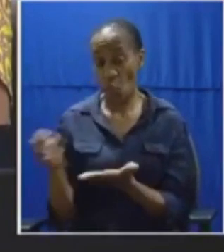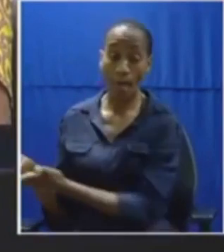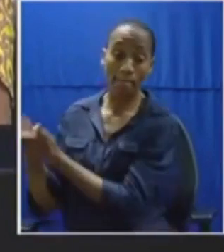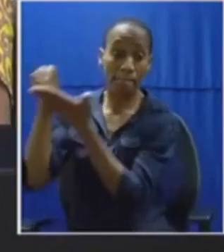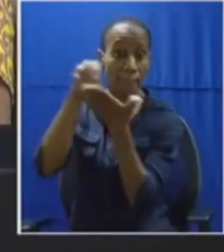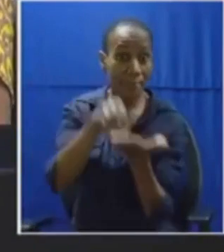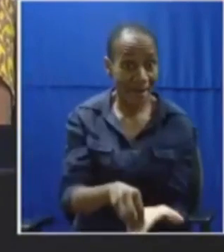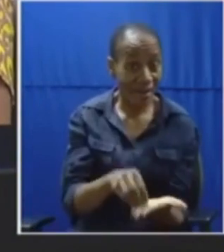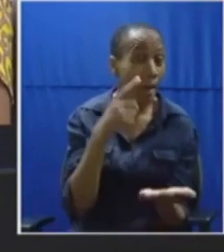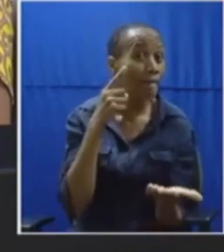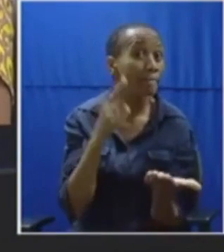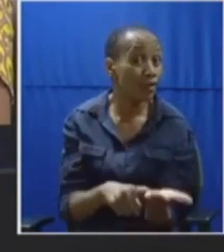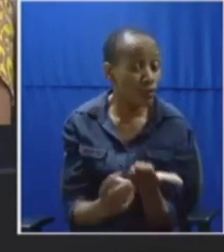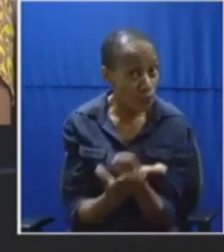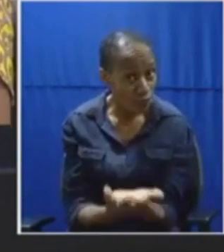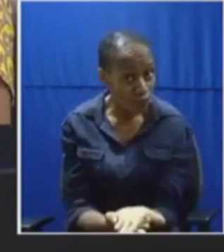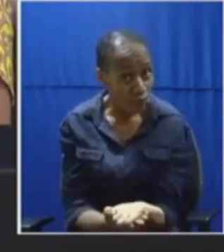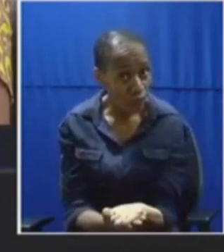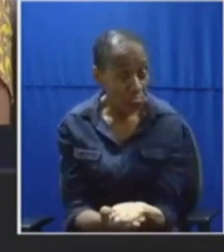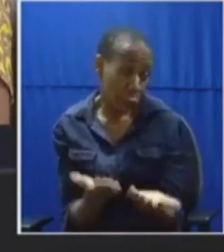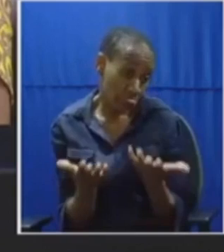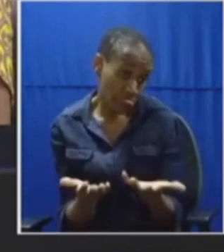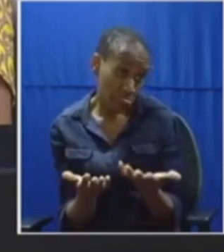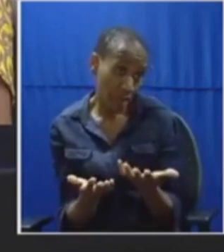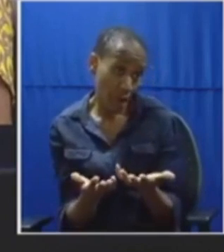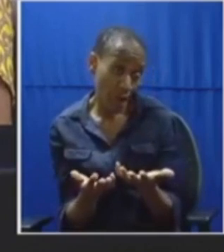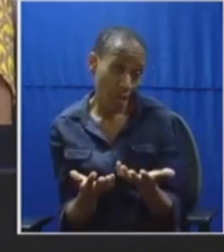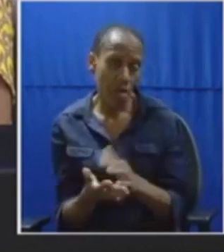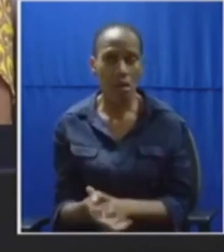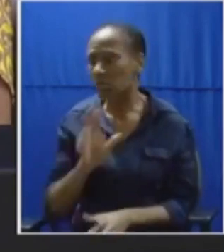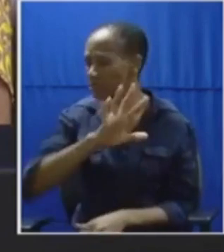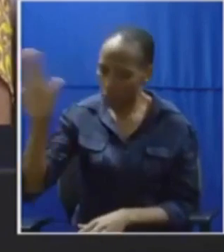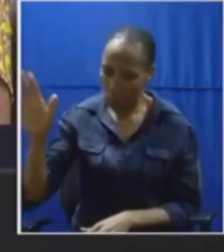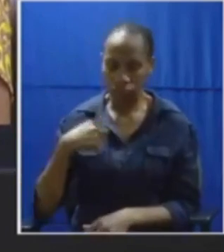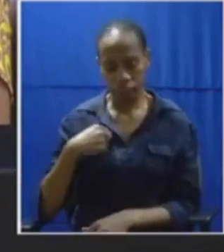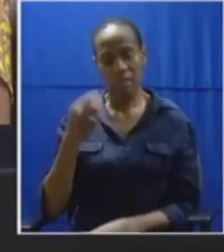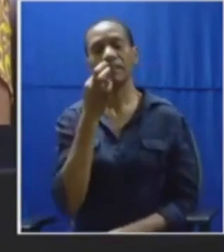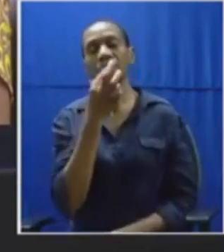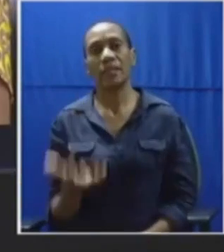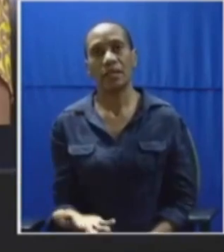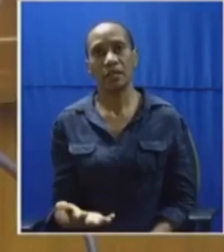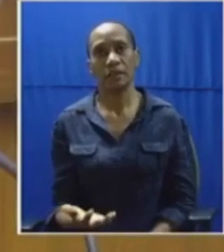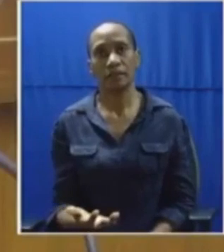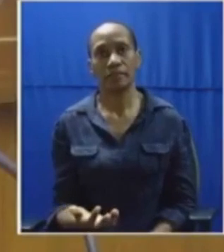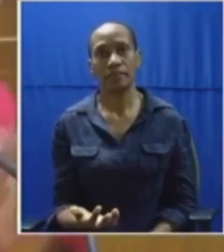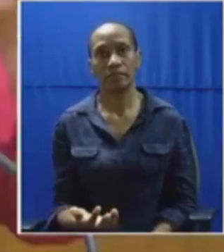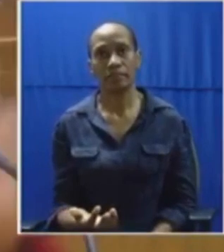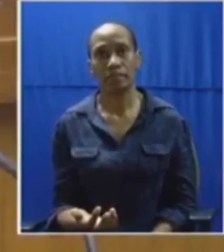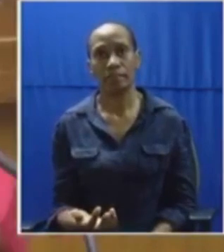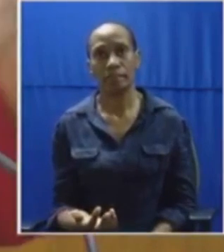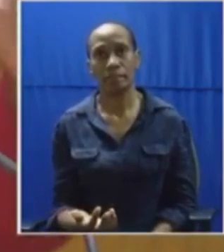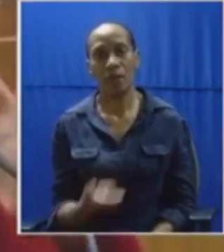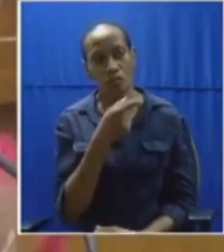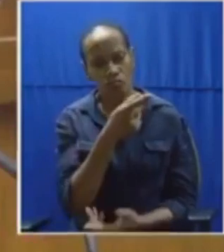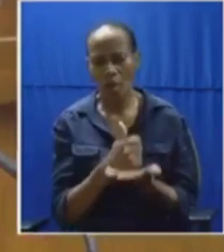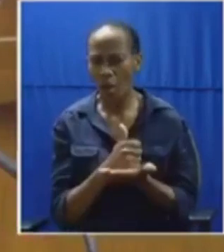assembly rather than to continue in that direction now i'm saying you cannot have some of the